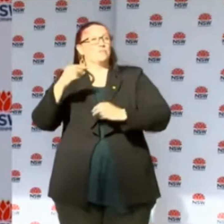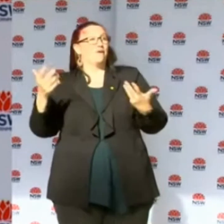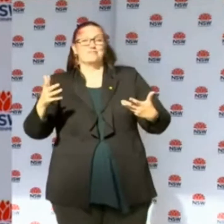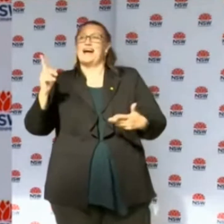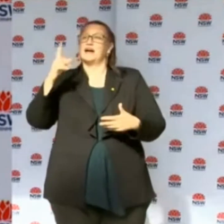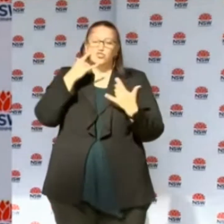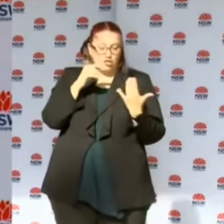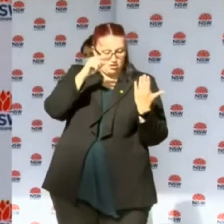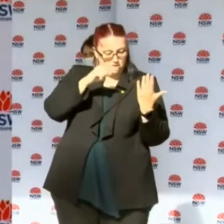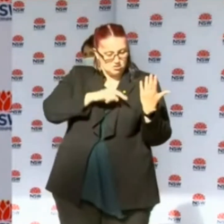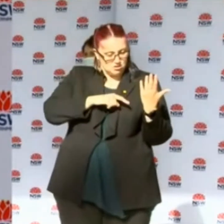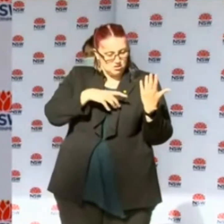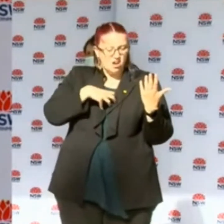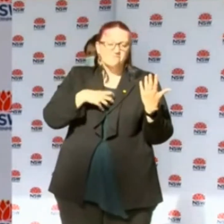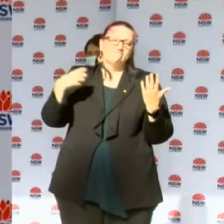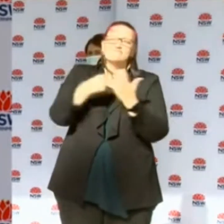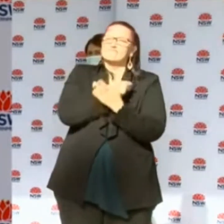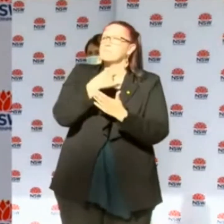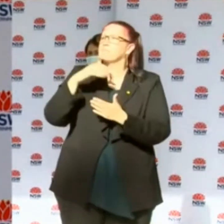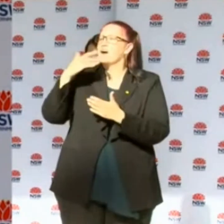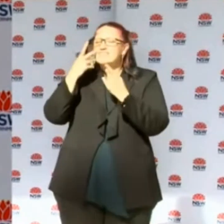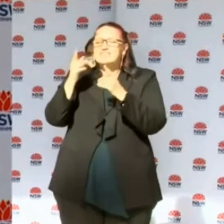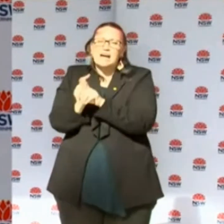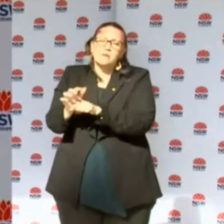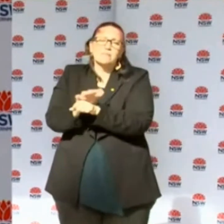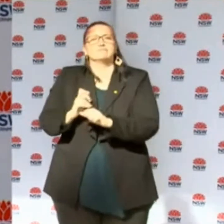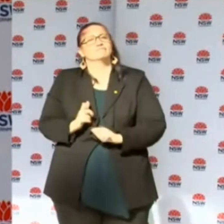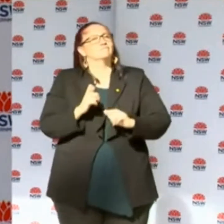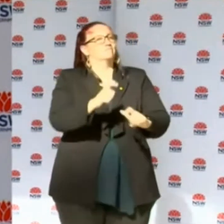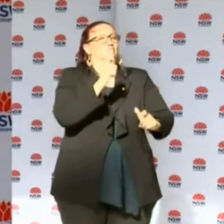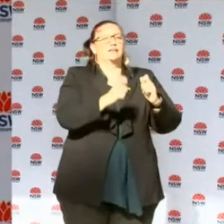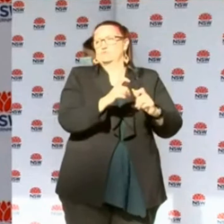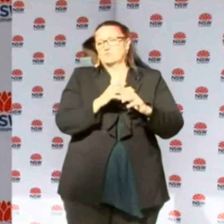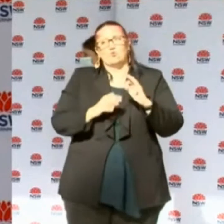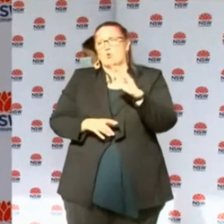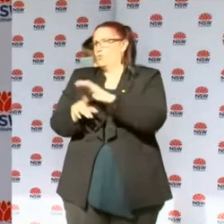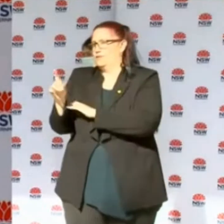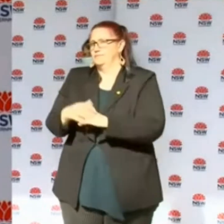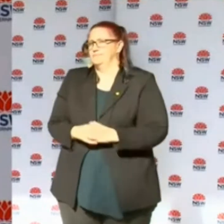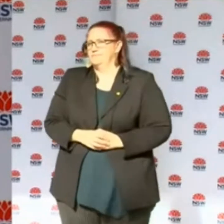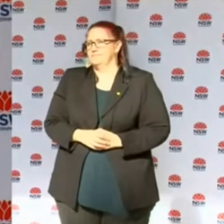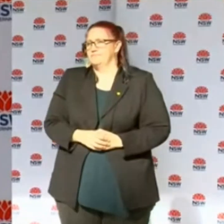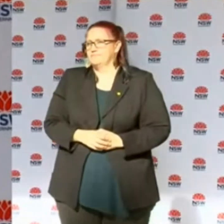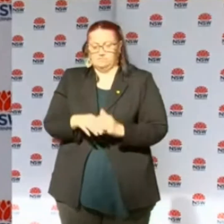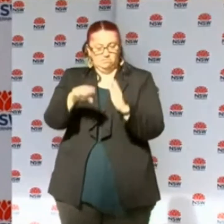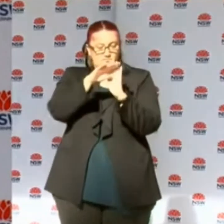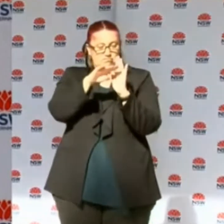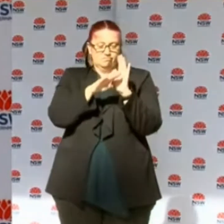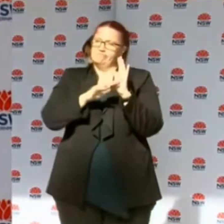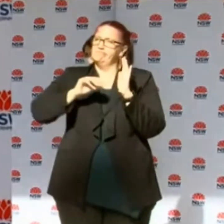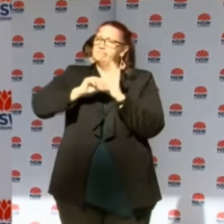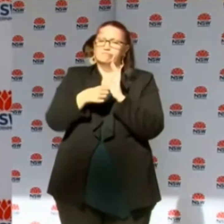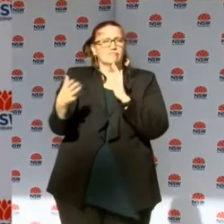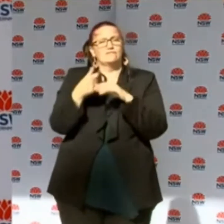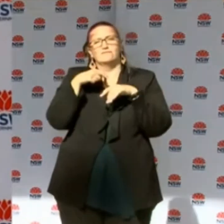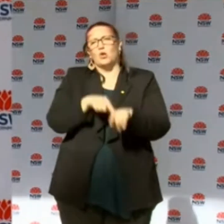important that we follow the health requirements at this time as we are in a critical phase in the response where we want to